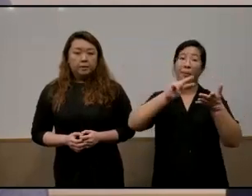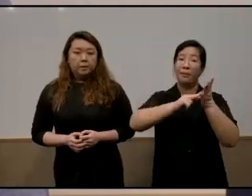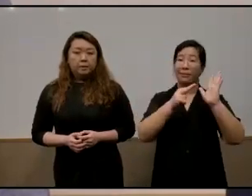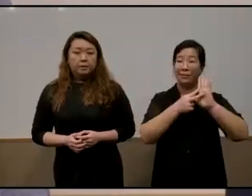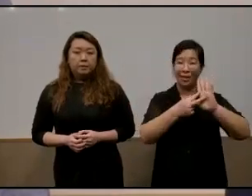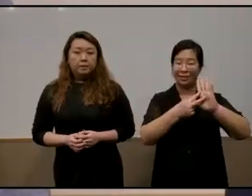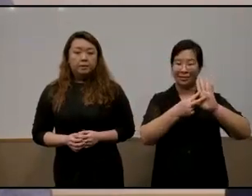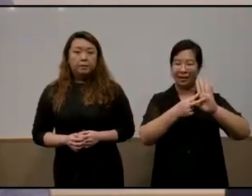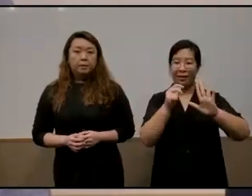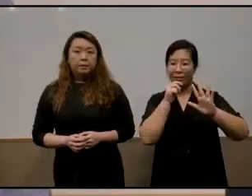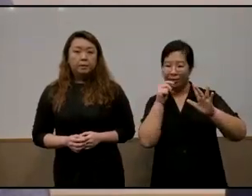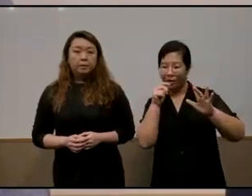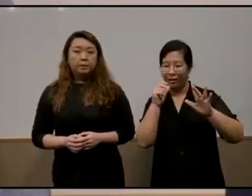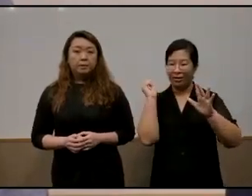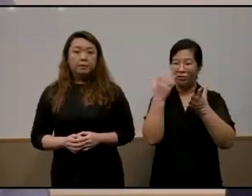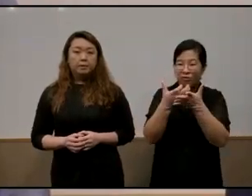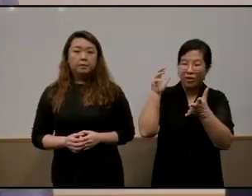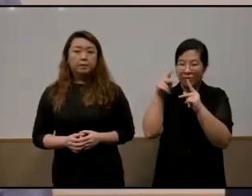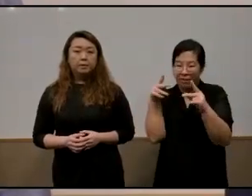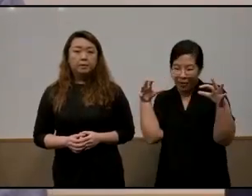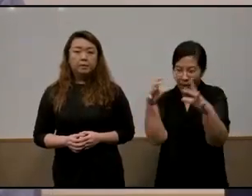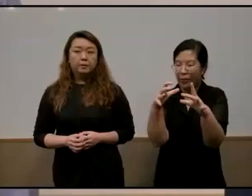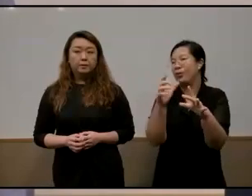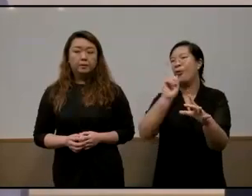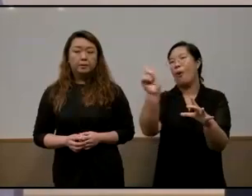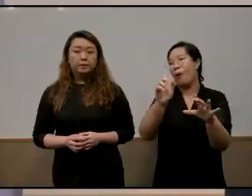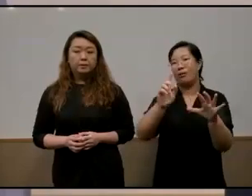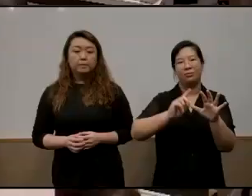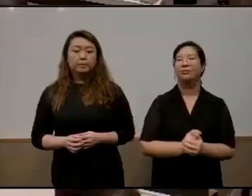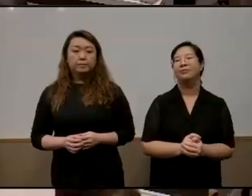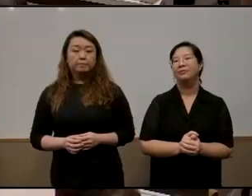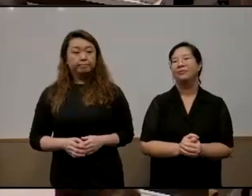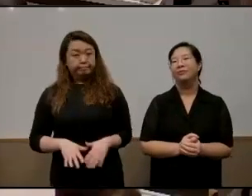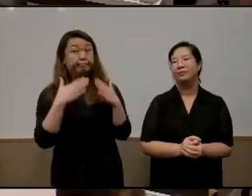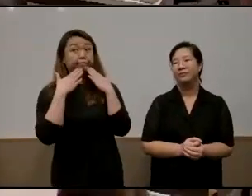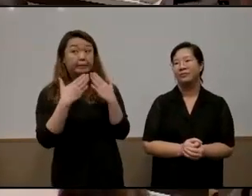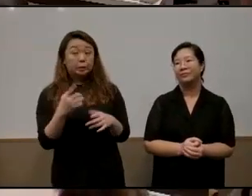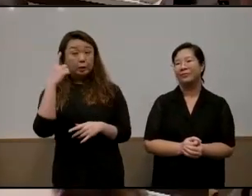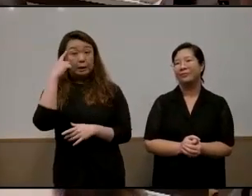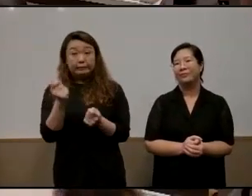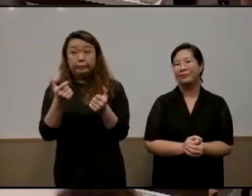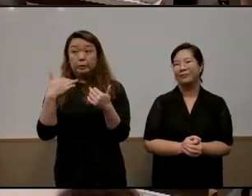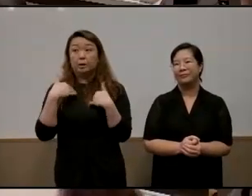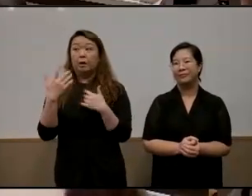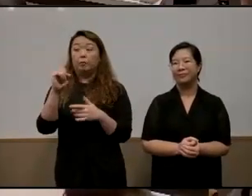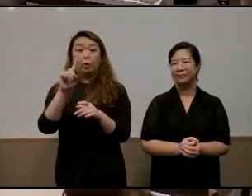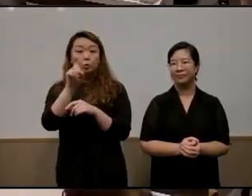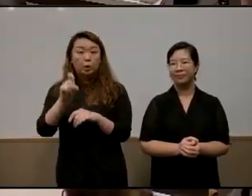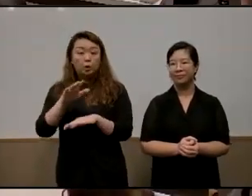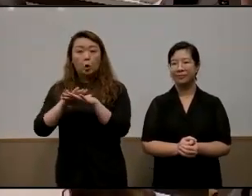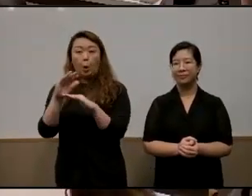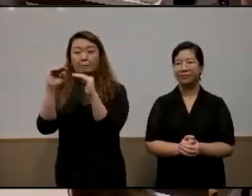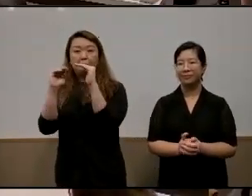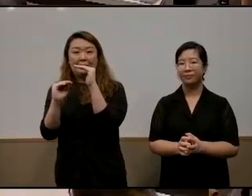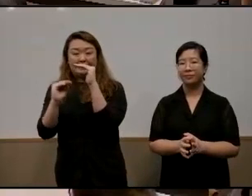won't have these uh huge inequalities between one region and other perhaps thank you i think very quickly there was a question about minimum